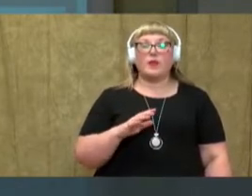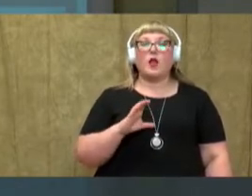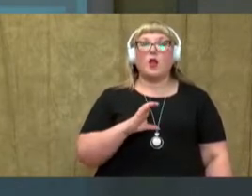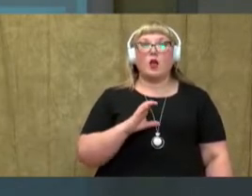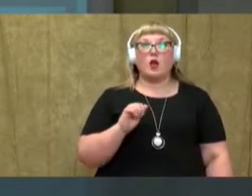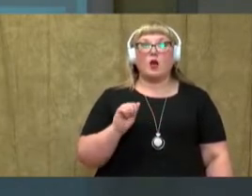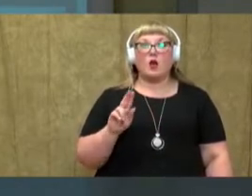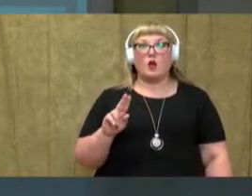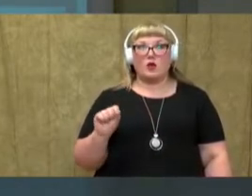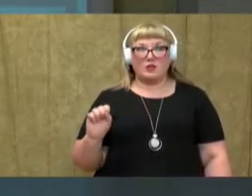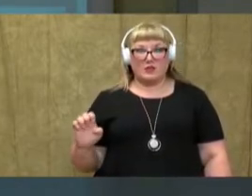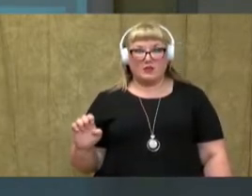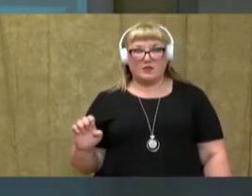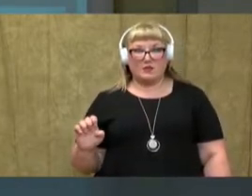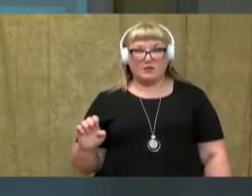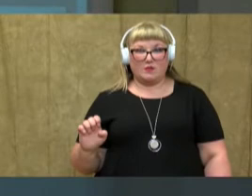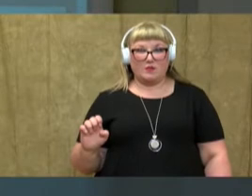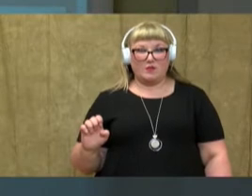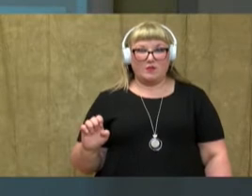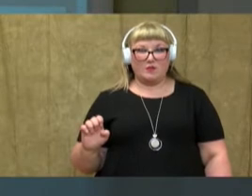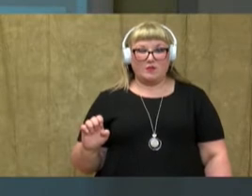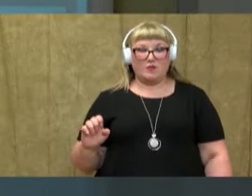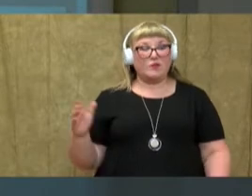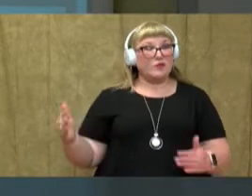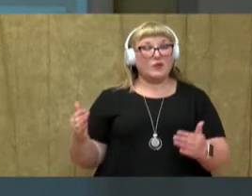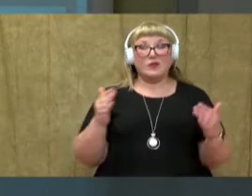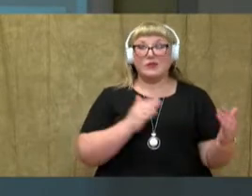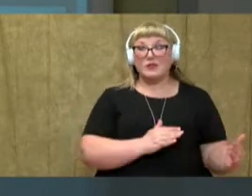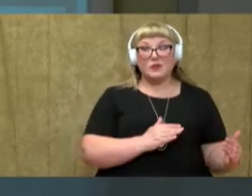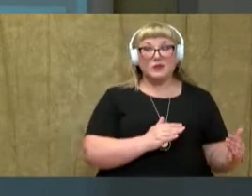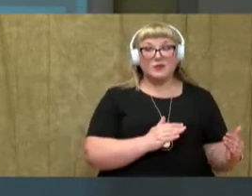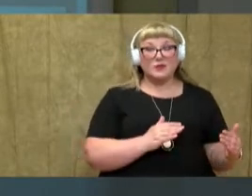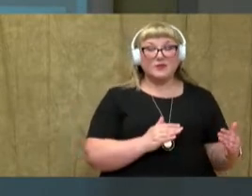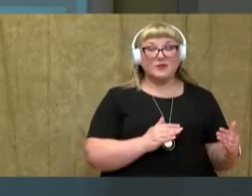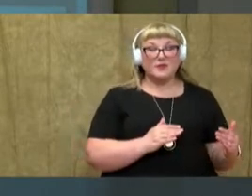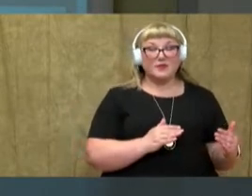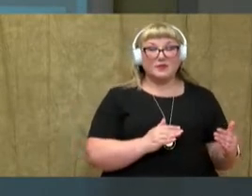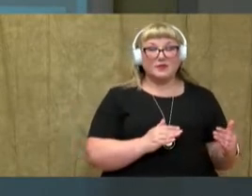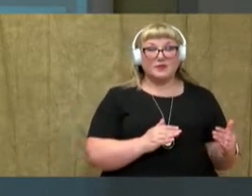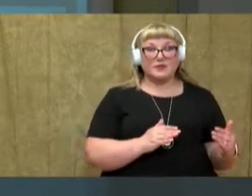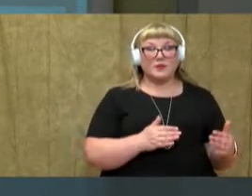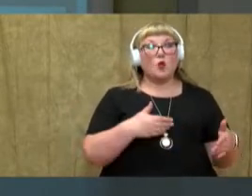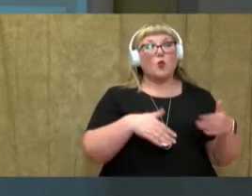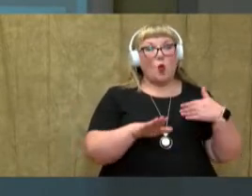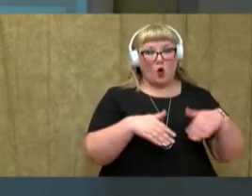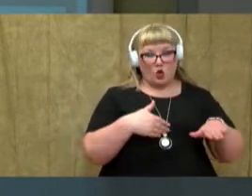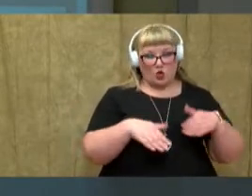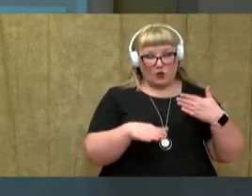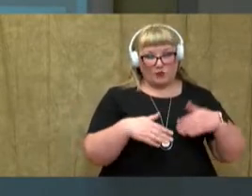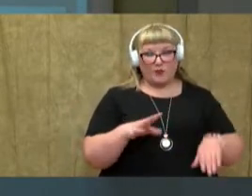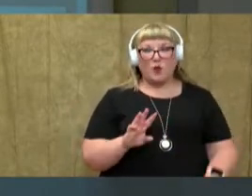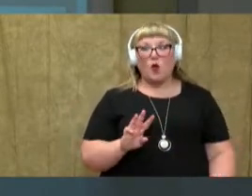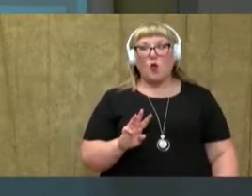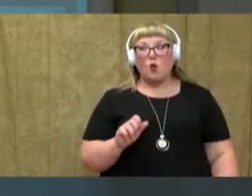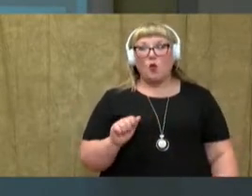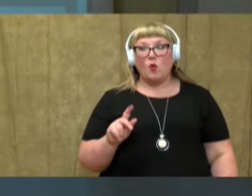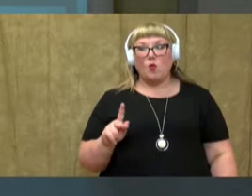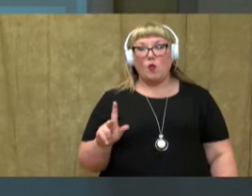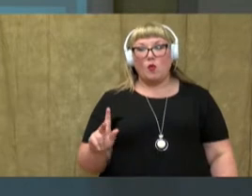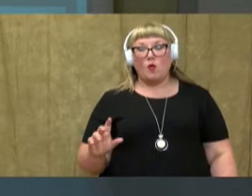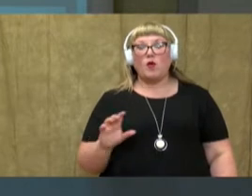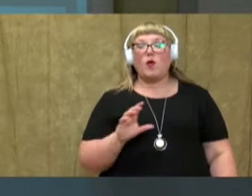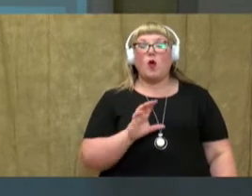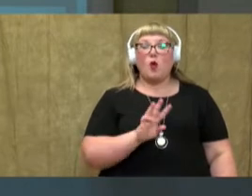Cause. Good job. Listen to my next word. Walk. Walk. Walk.